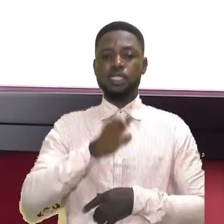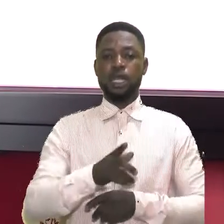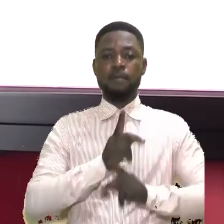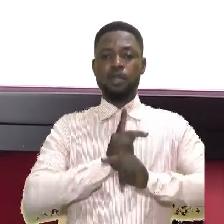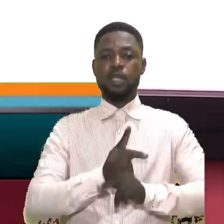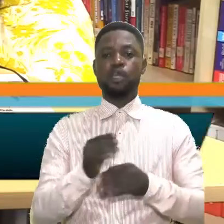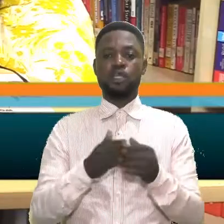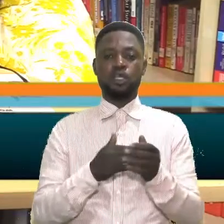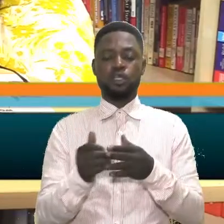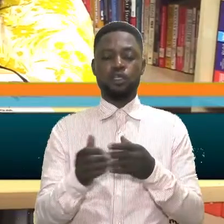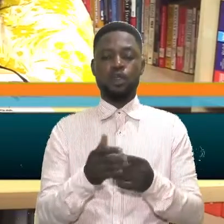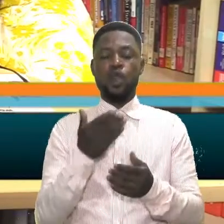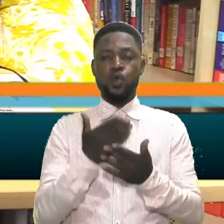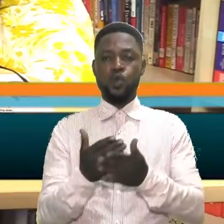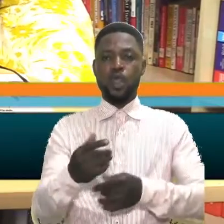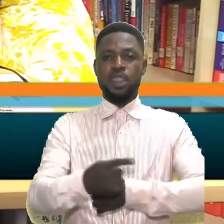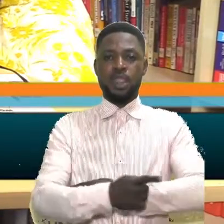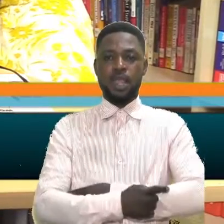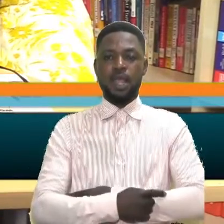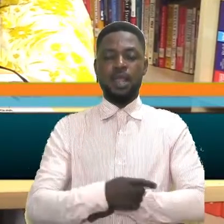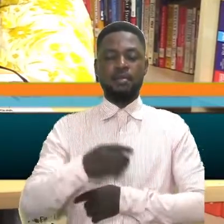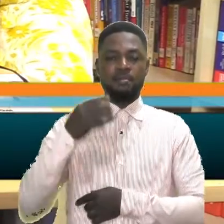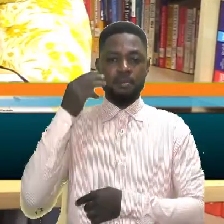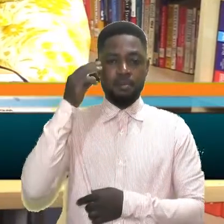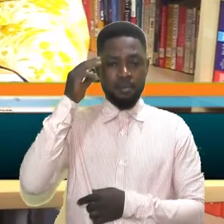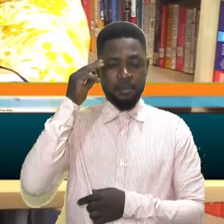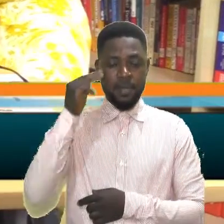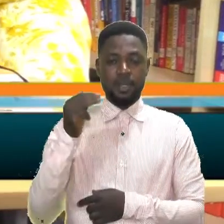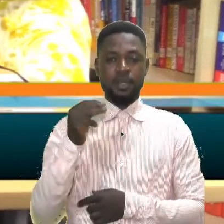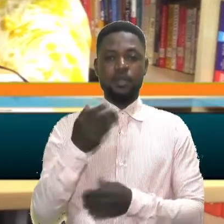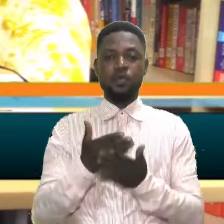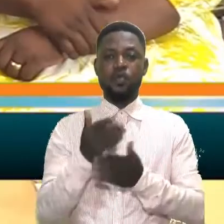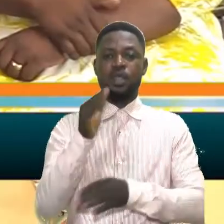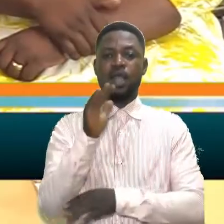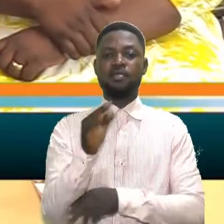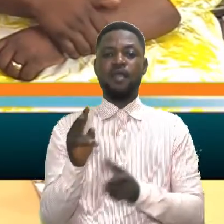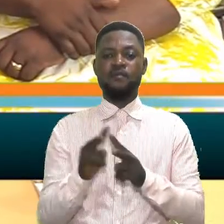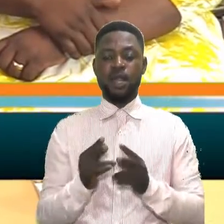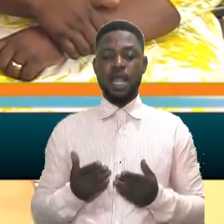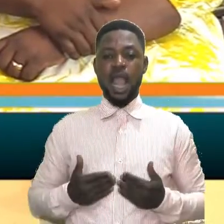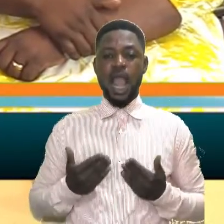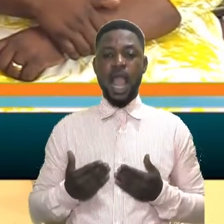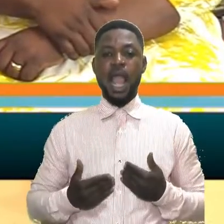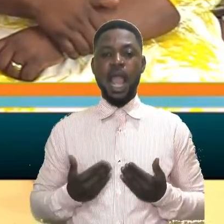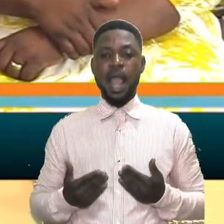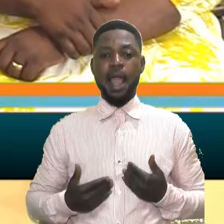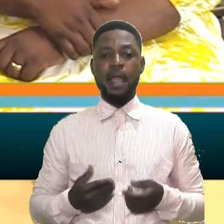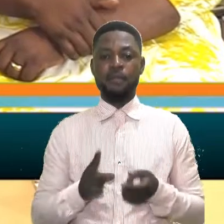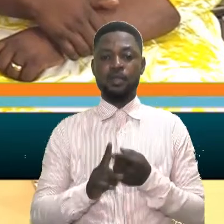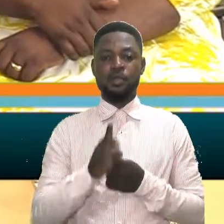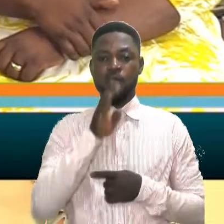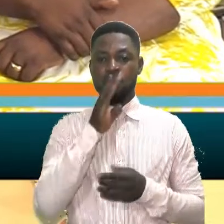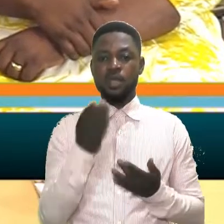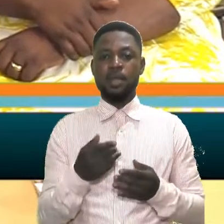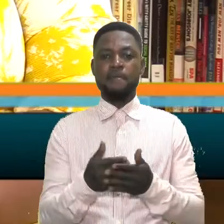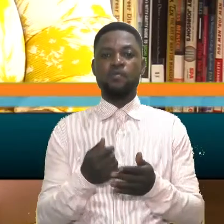protection issues. Good day, madam. Good afternoon. Thank you very much. very happy having you